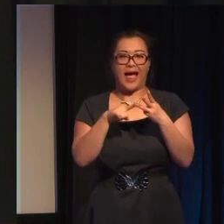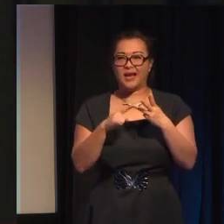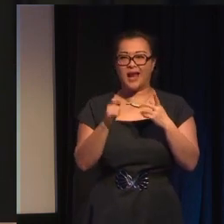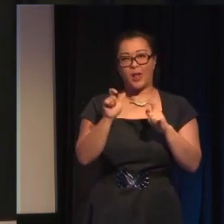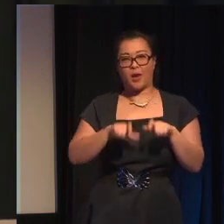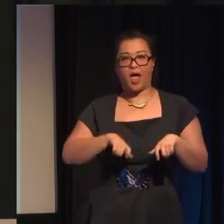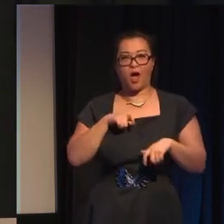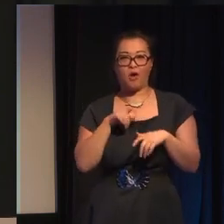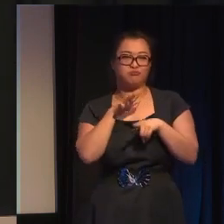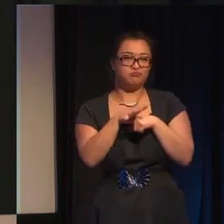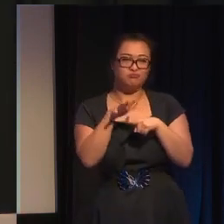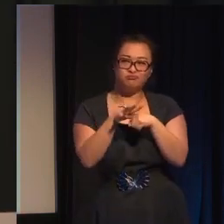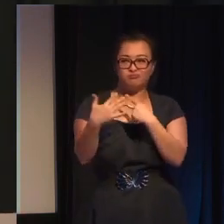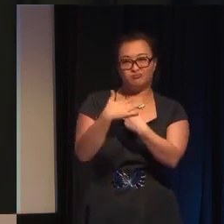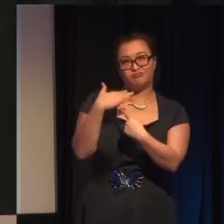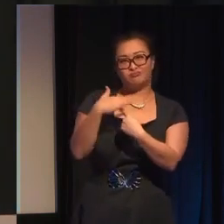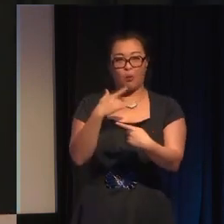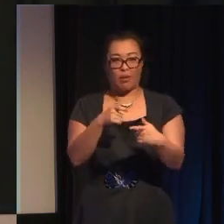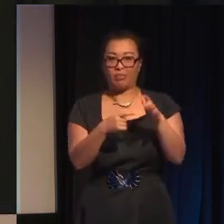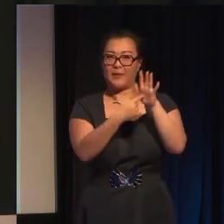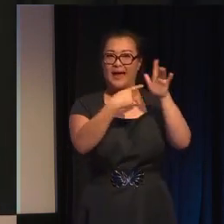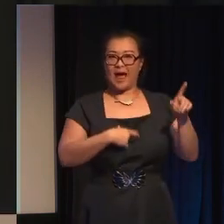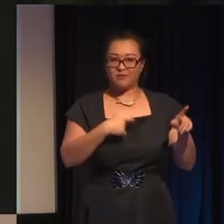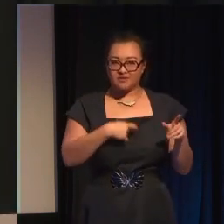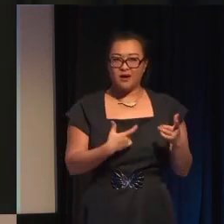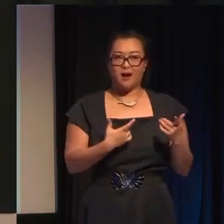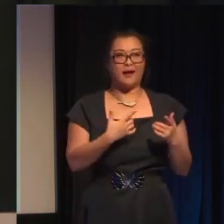buddy Miles who habitually greeted her as up to no good